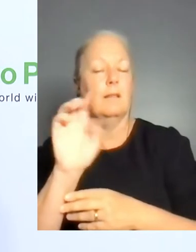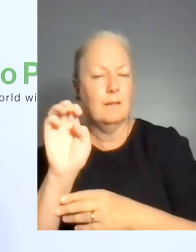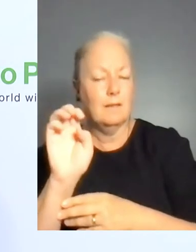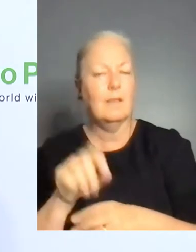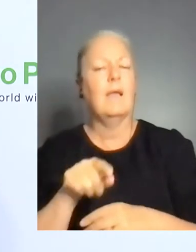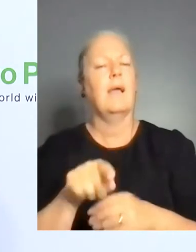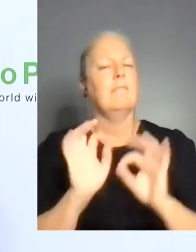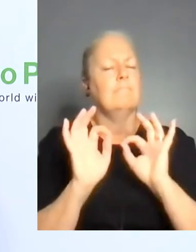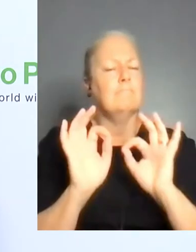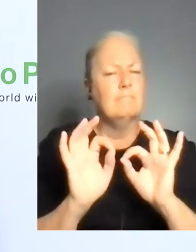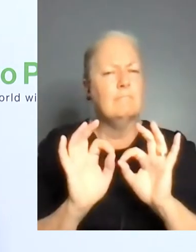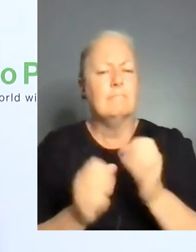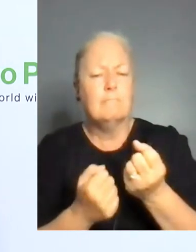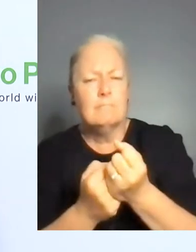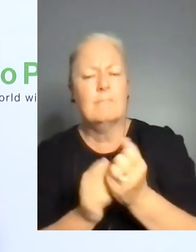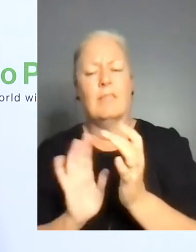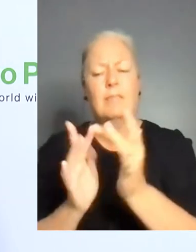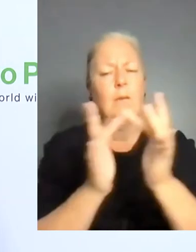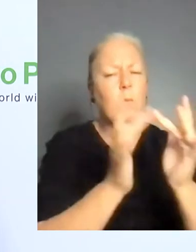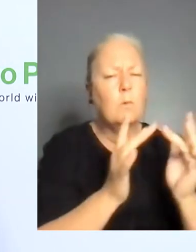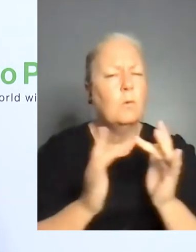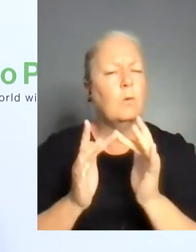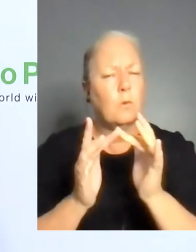who are joining today this conference.